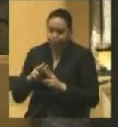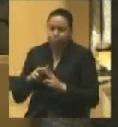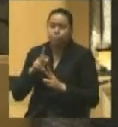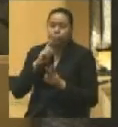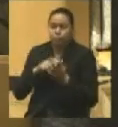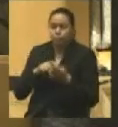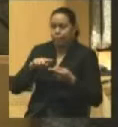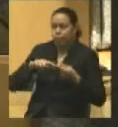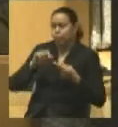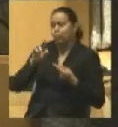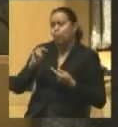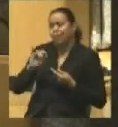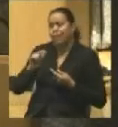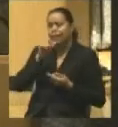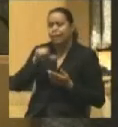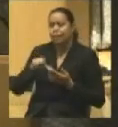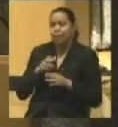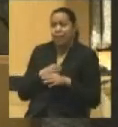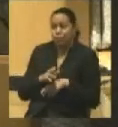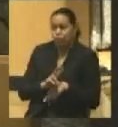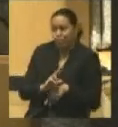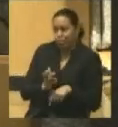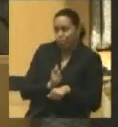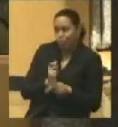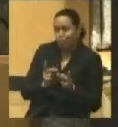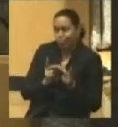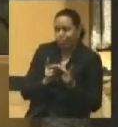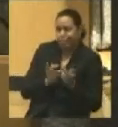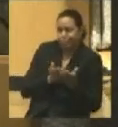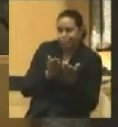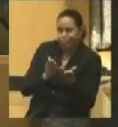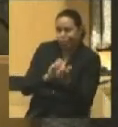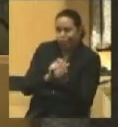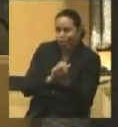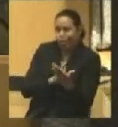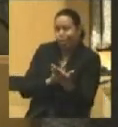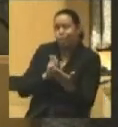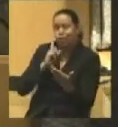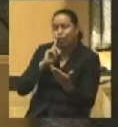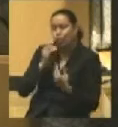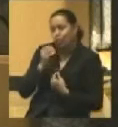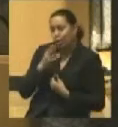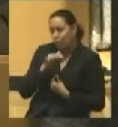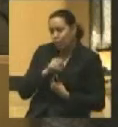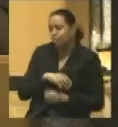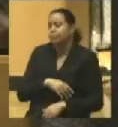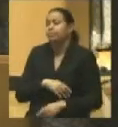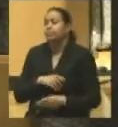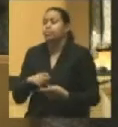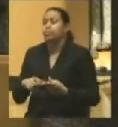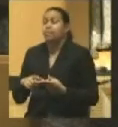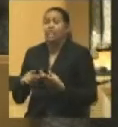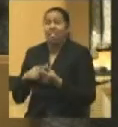Corning Letter the day after Vlandingham got the nomination for governor of Ohio. He followed it up with